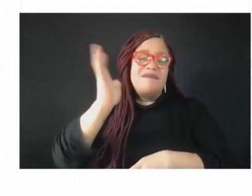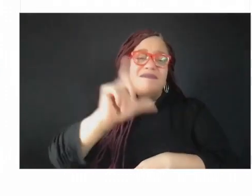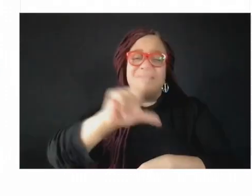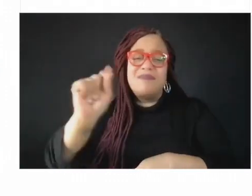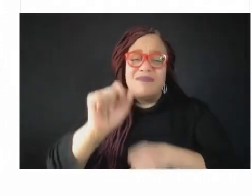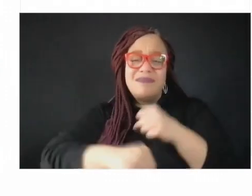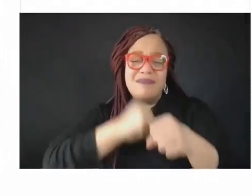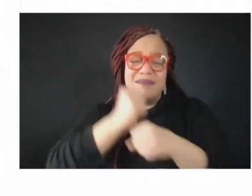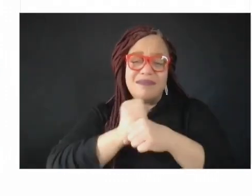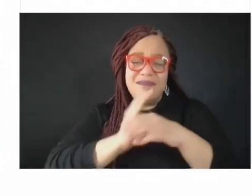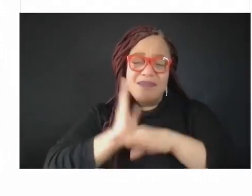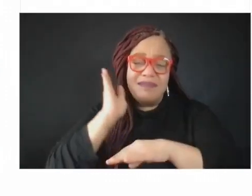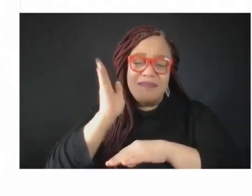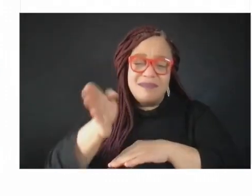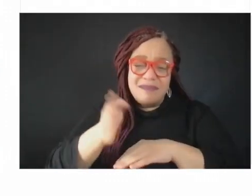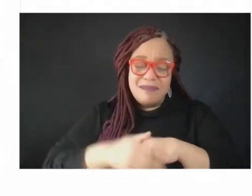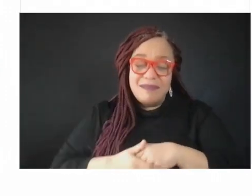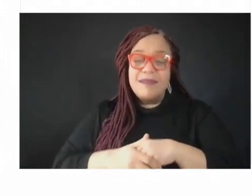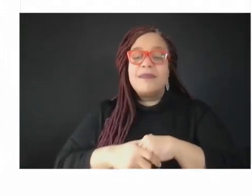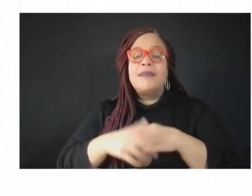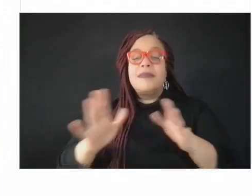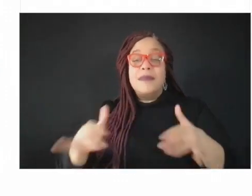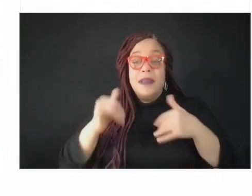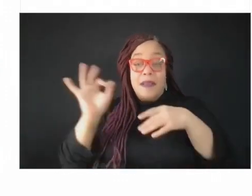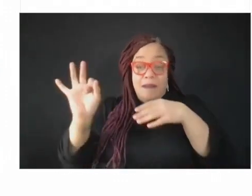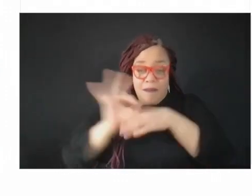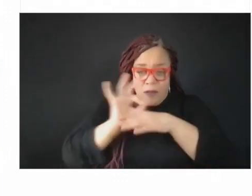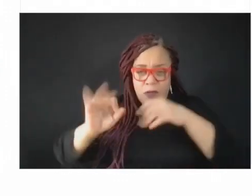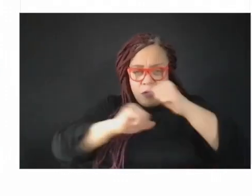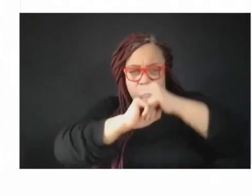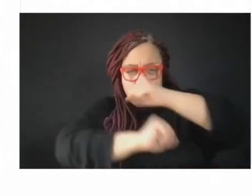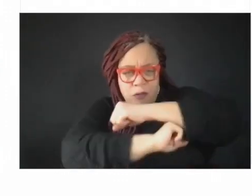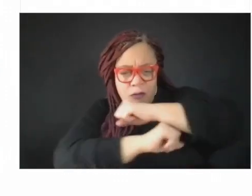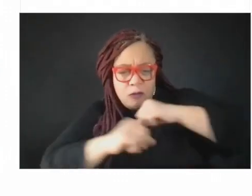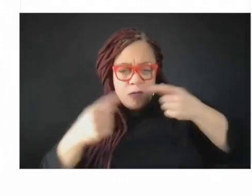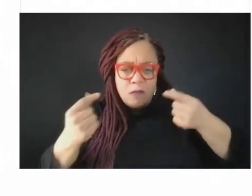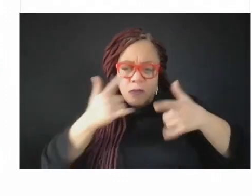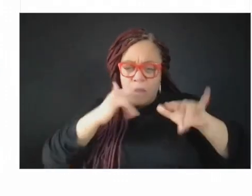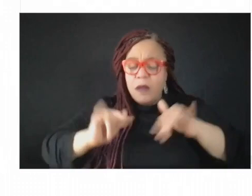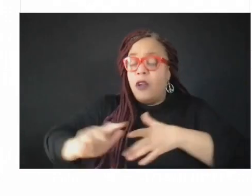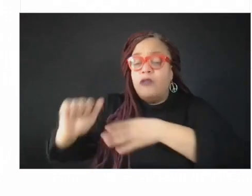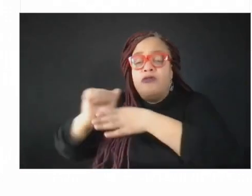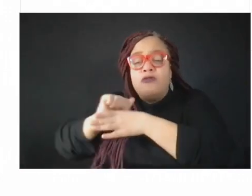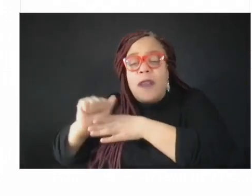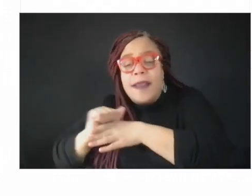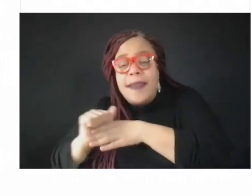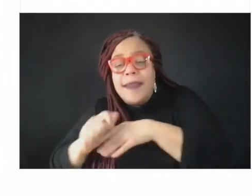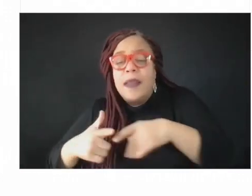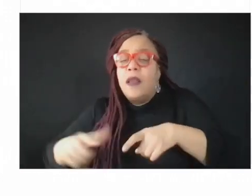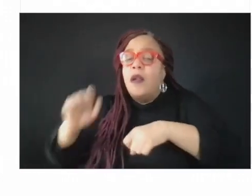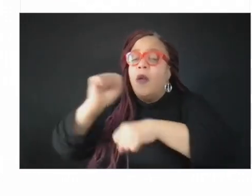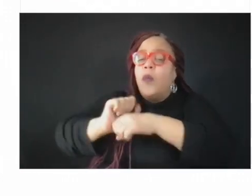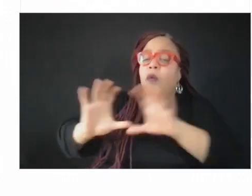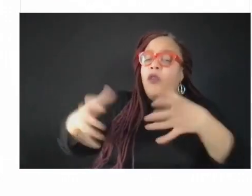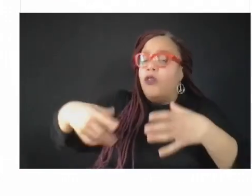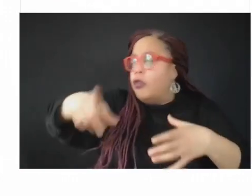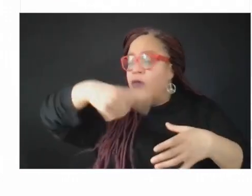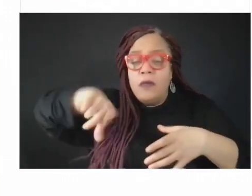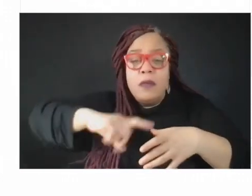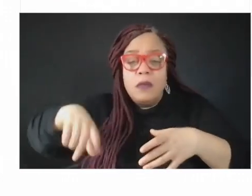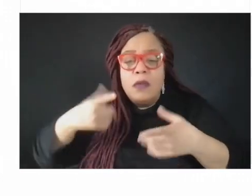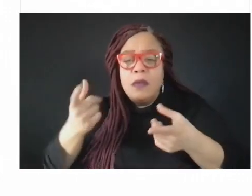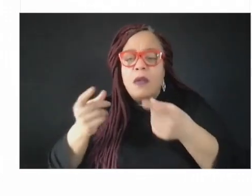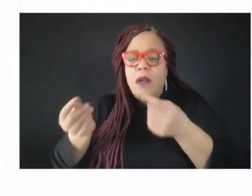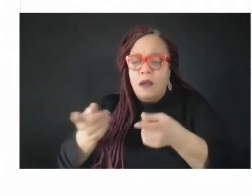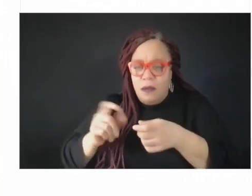infrastructure and a trained, reliable workforce are of value. And those things ultimately require resources.